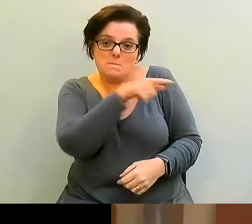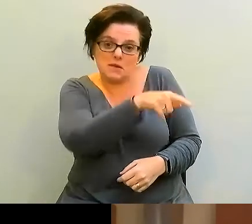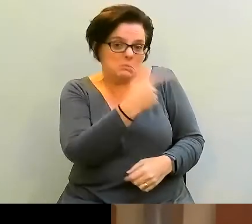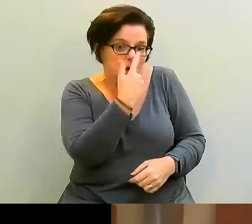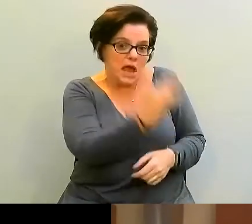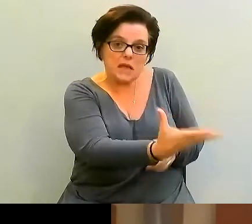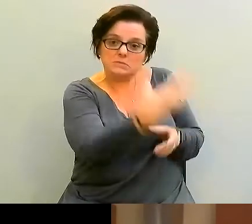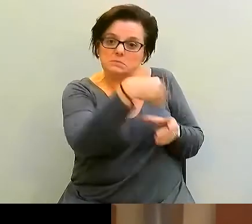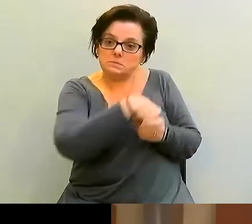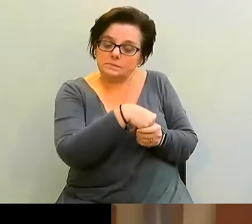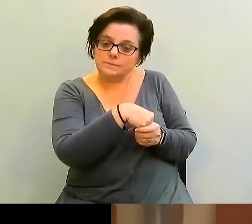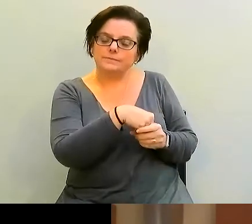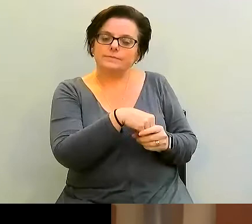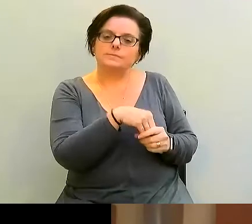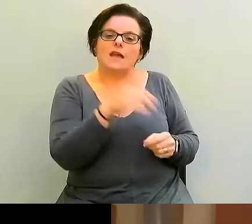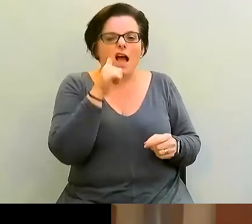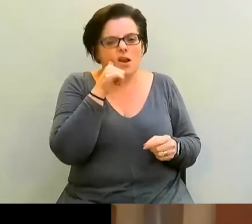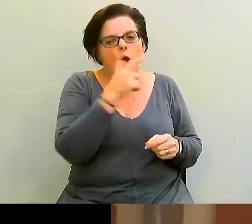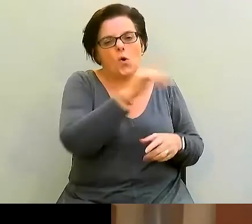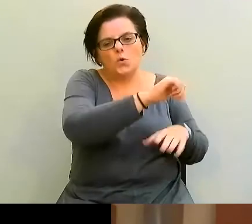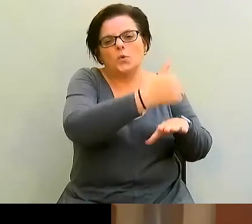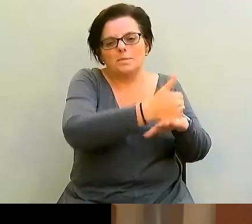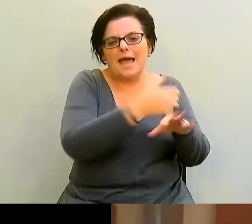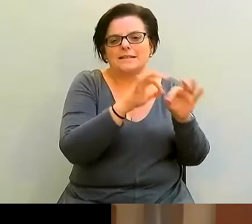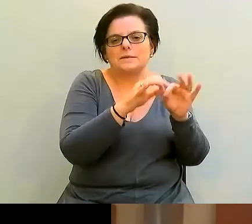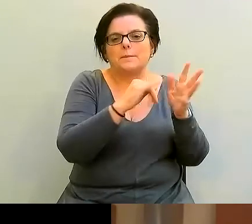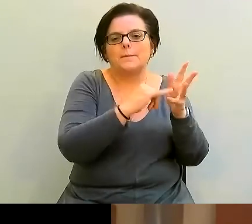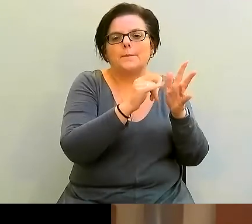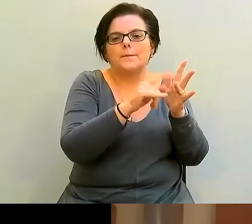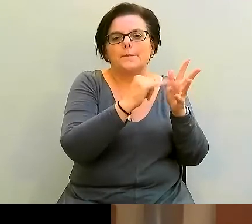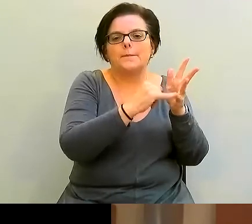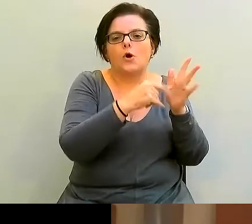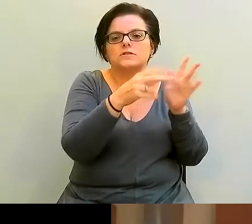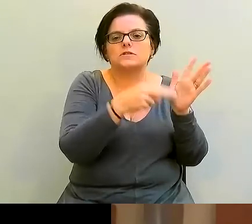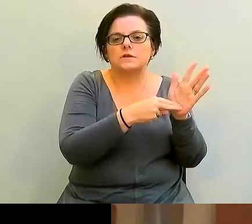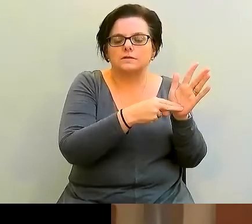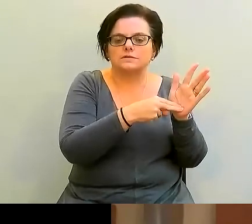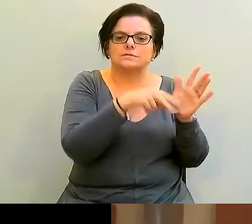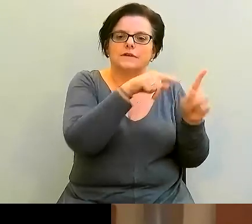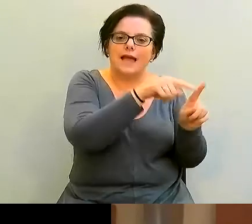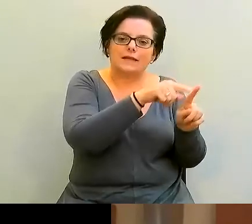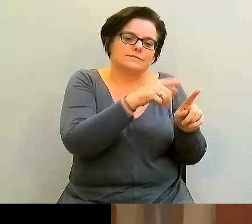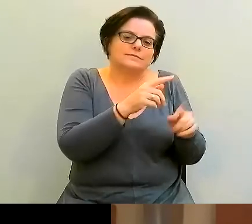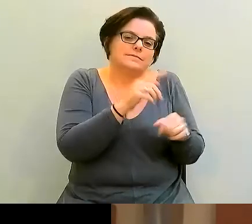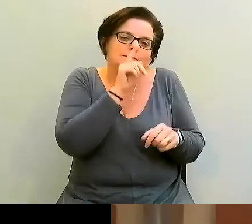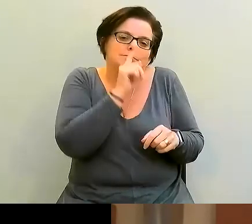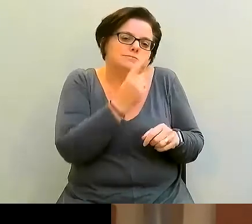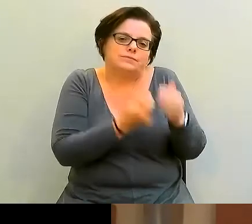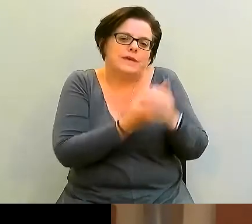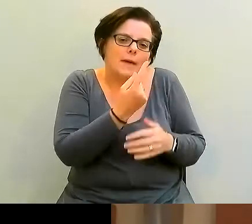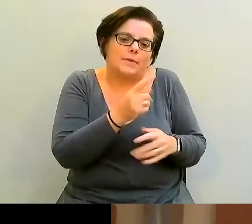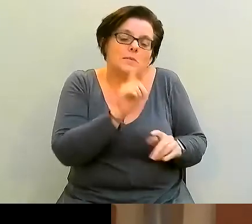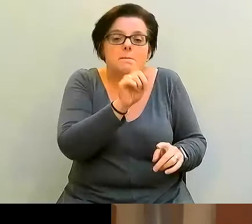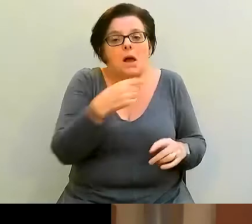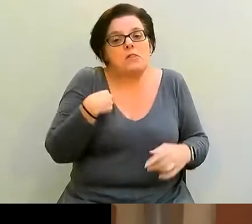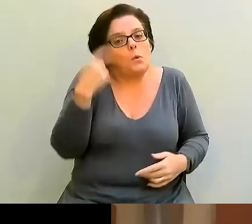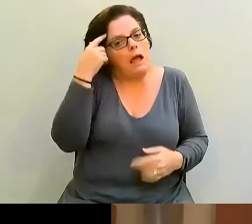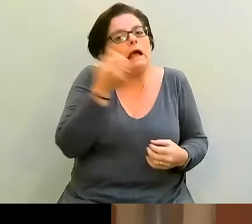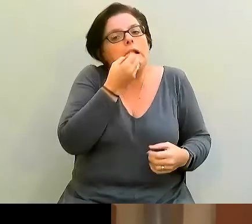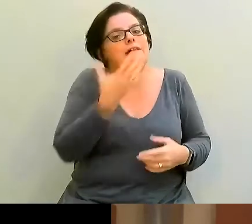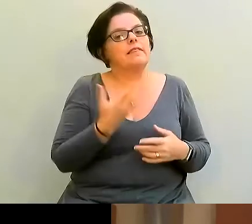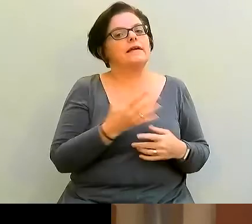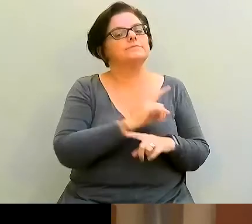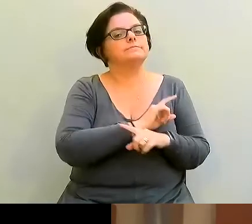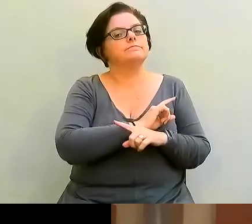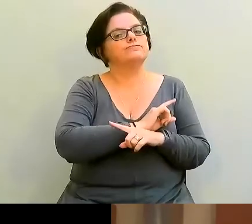attend, but obviously she's based in Boston, and probably wouldn't actually happen. But it'd be a lovely idea. Fast